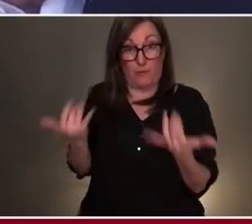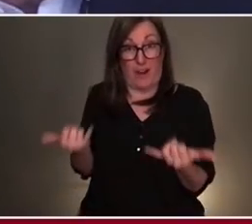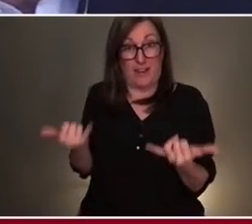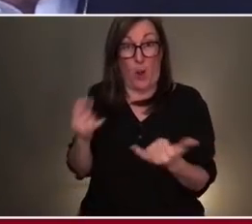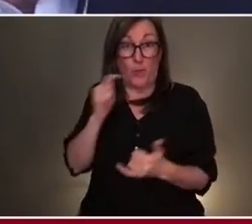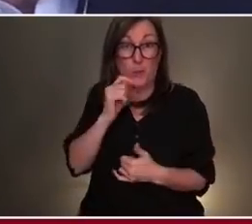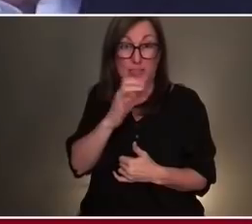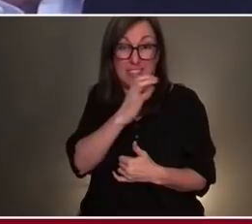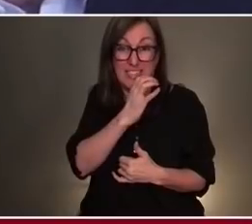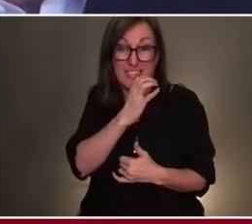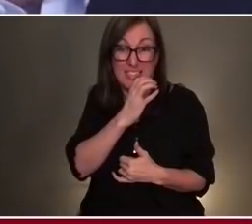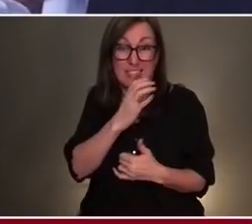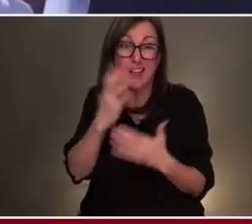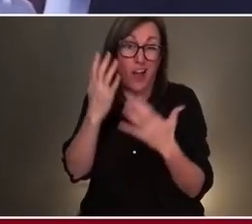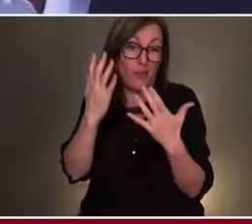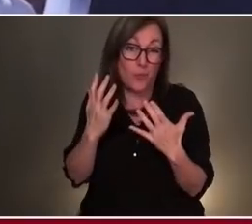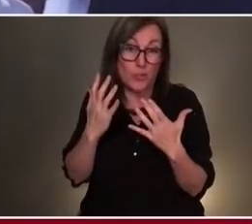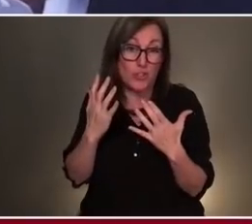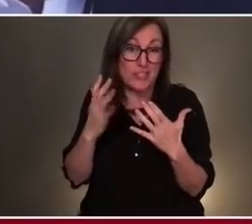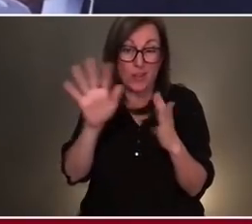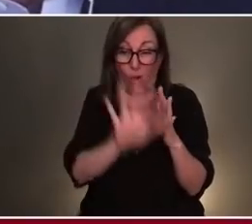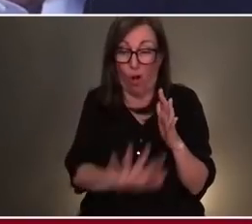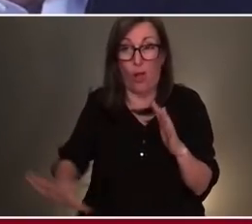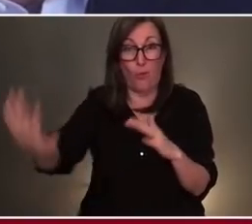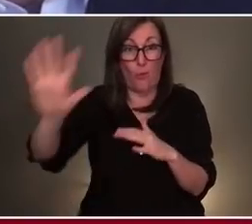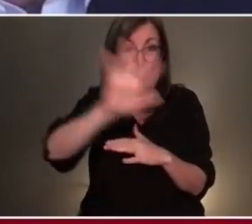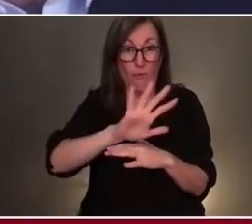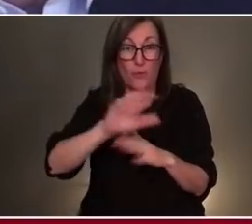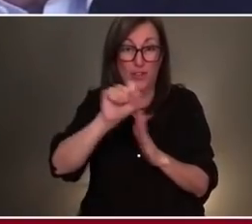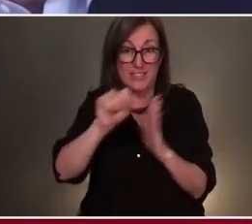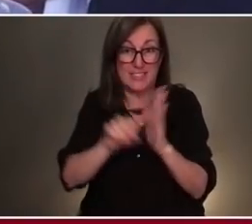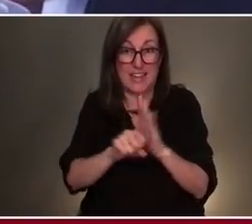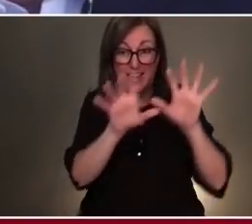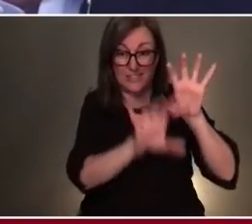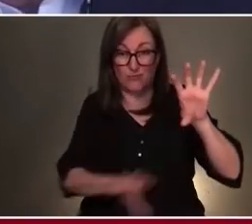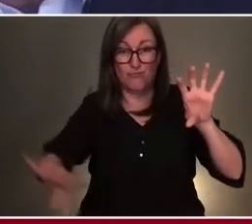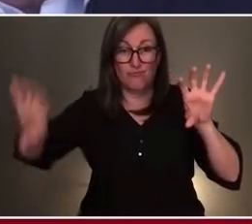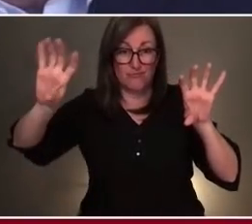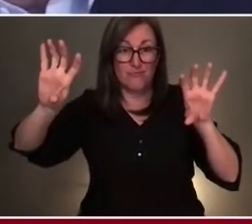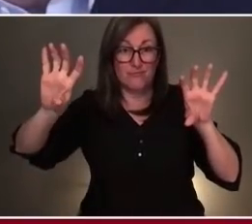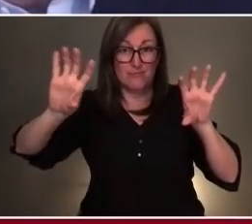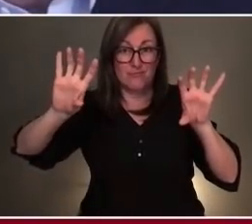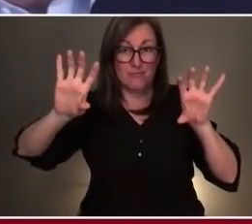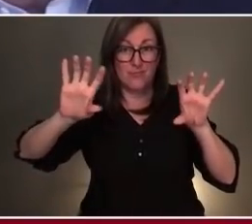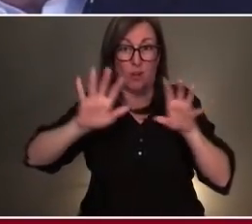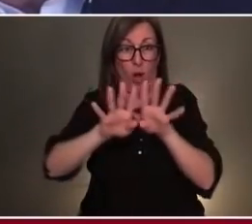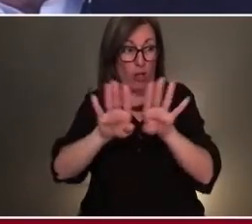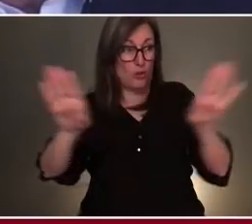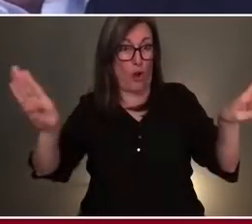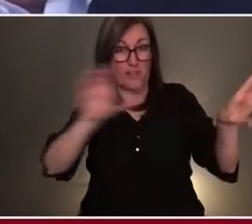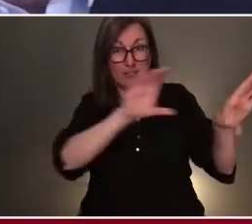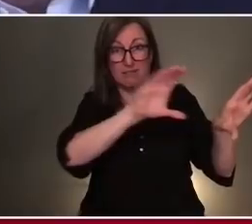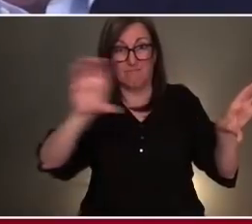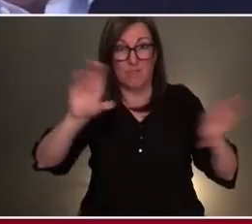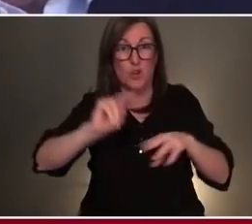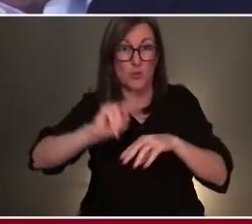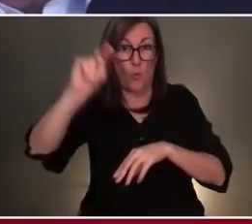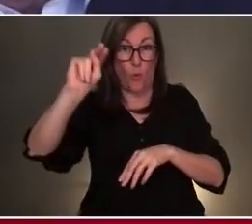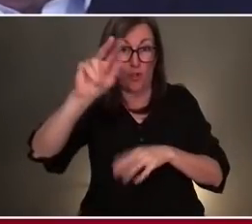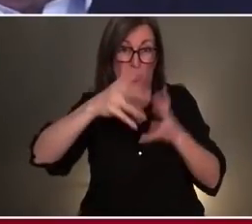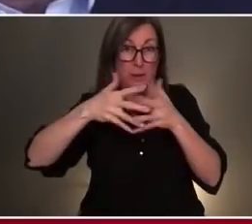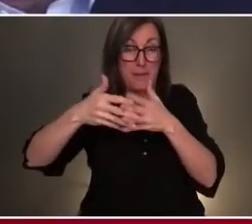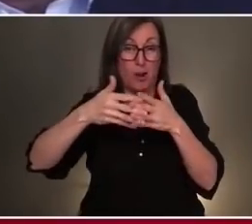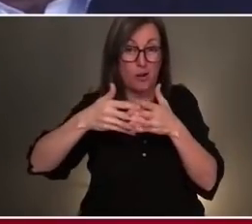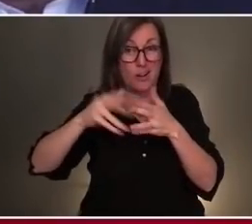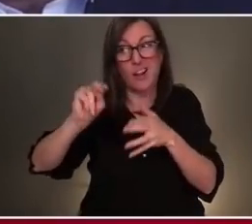unfortunately, states all the way from the Four Corners area right up through the Great Plains, all across Northern America right now, well into